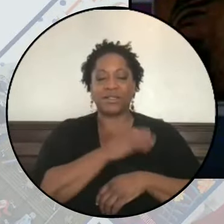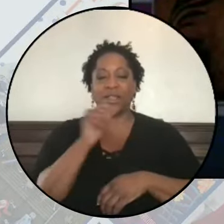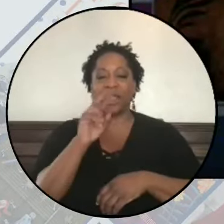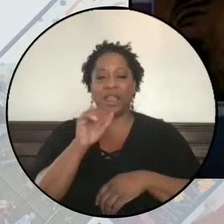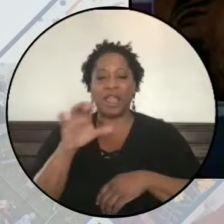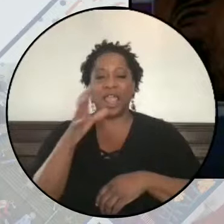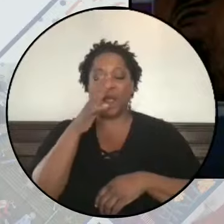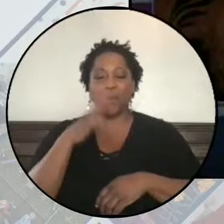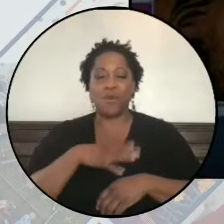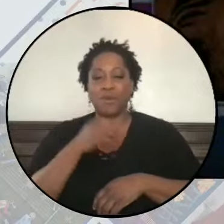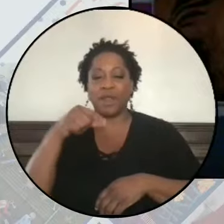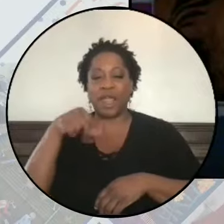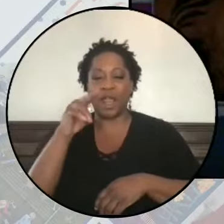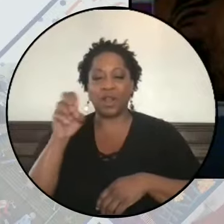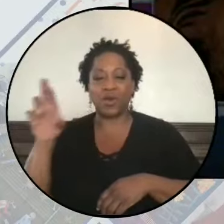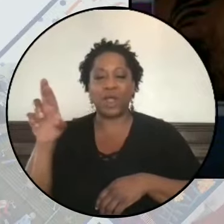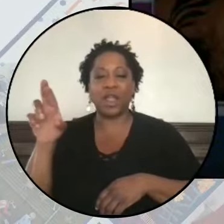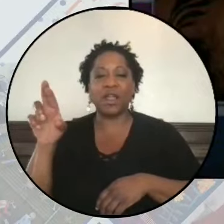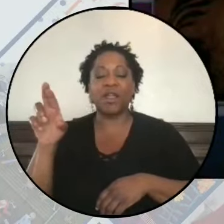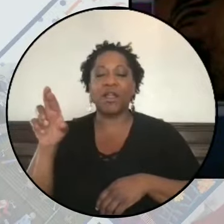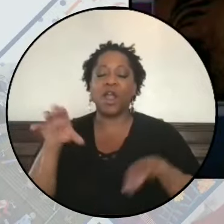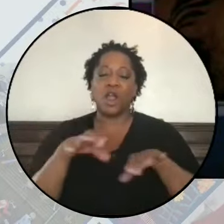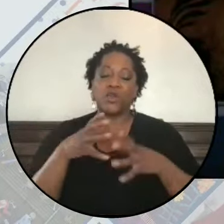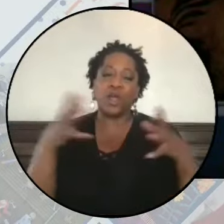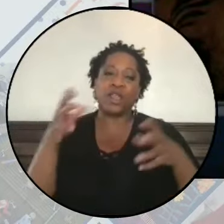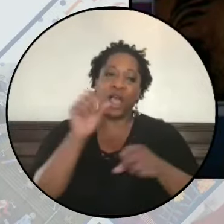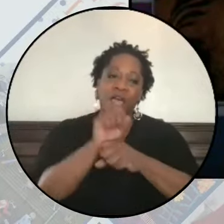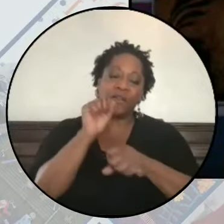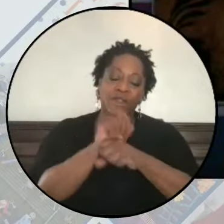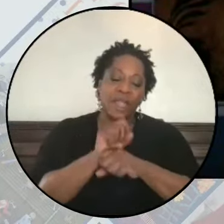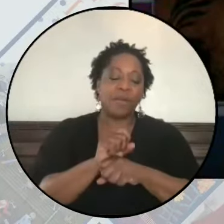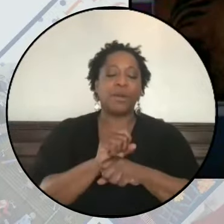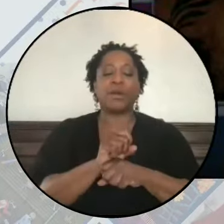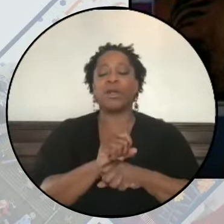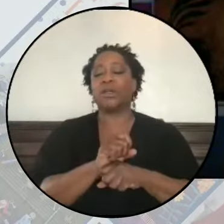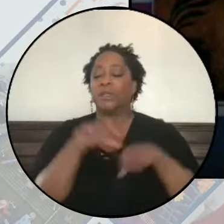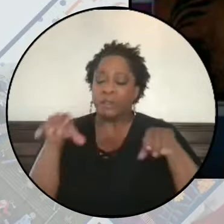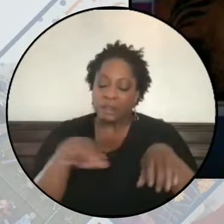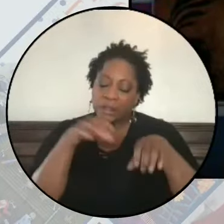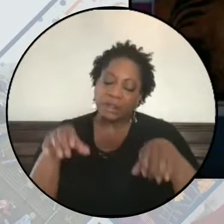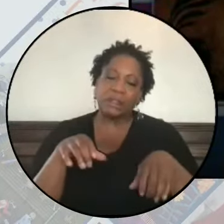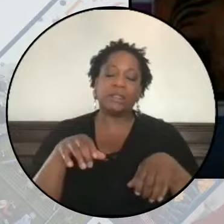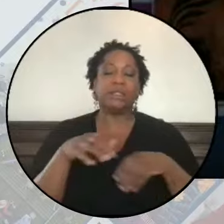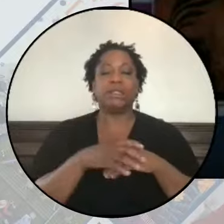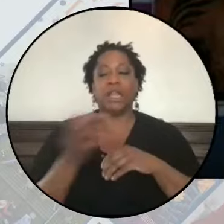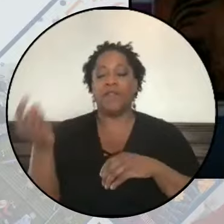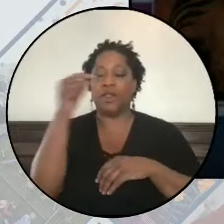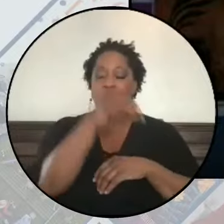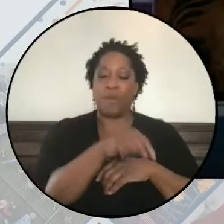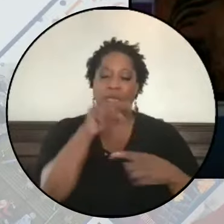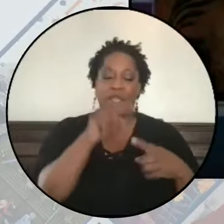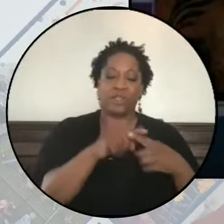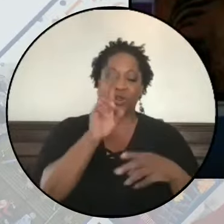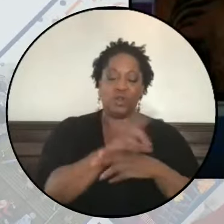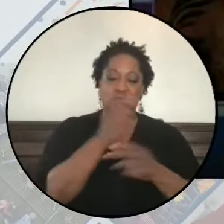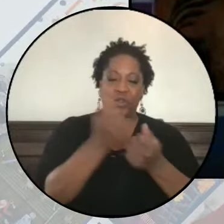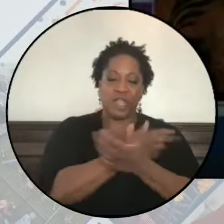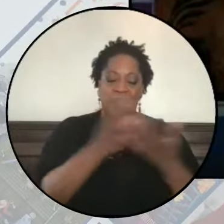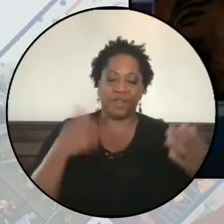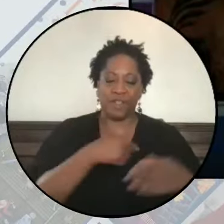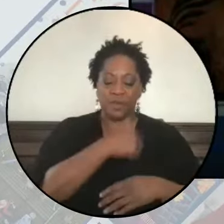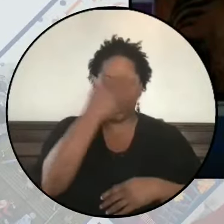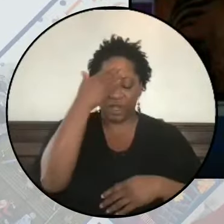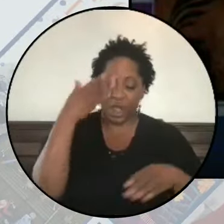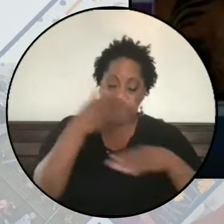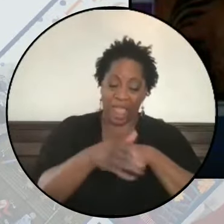doing a ton of invisible labor and then back to the, you know, the using everything we know